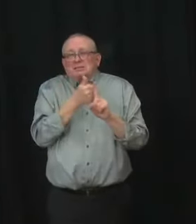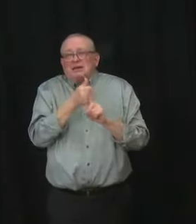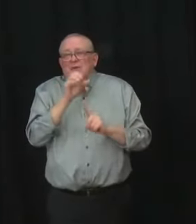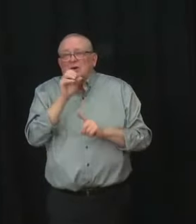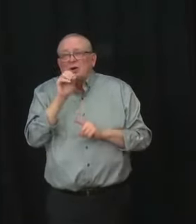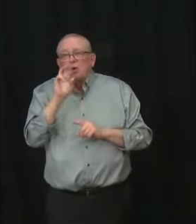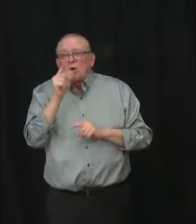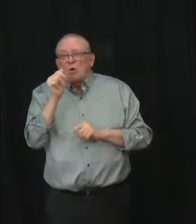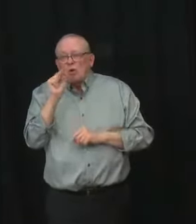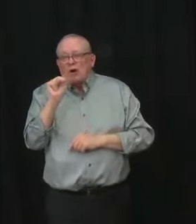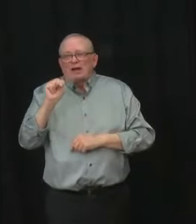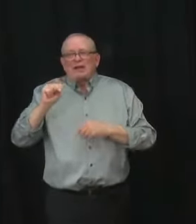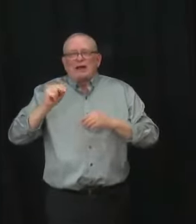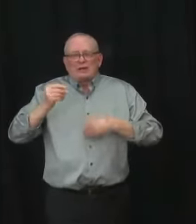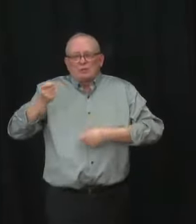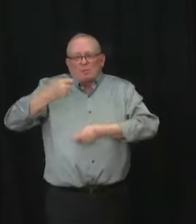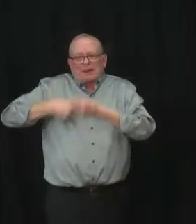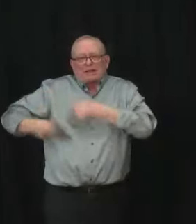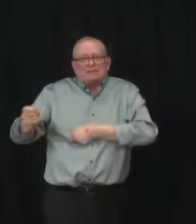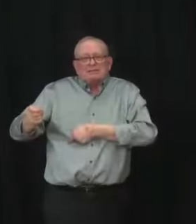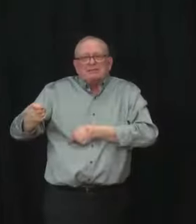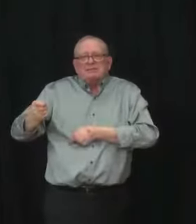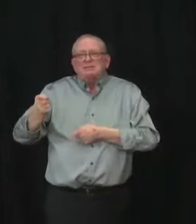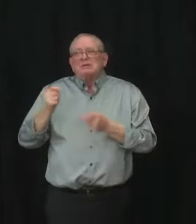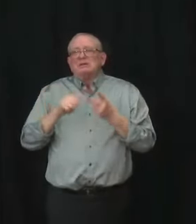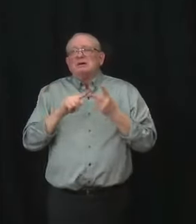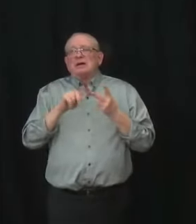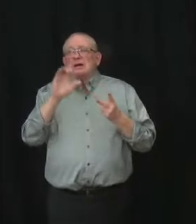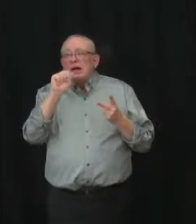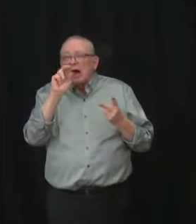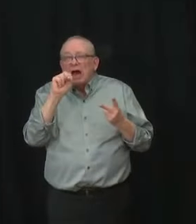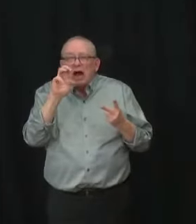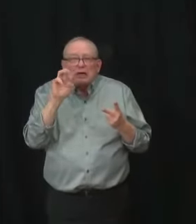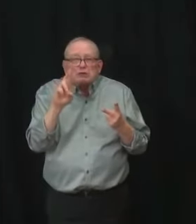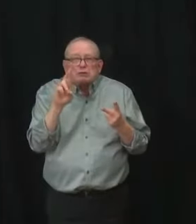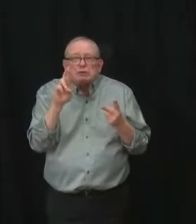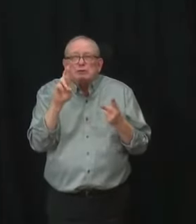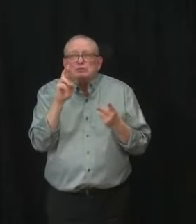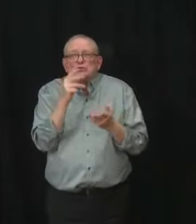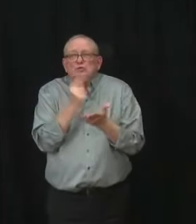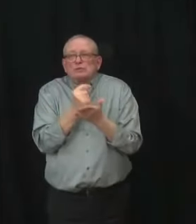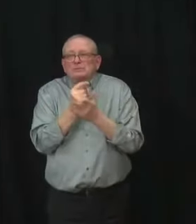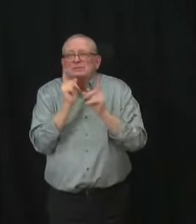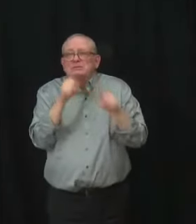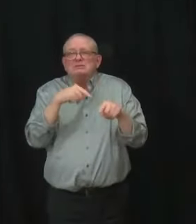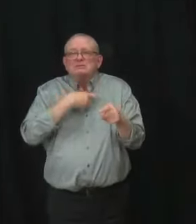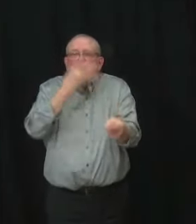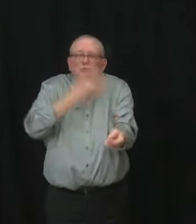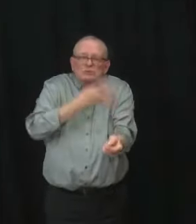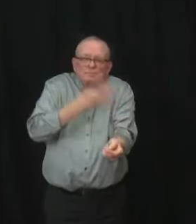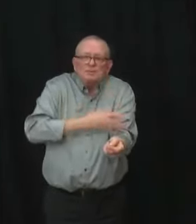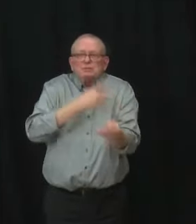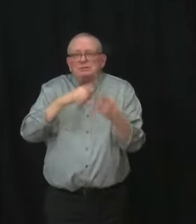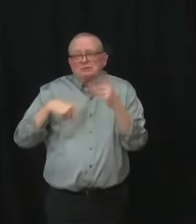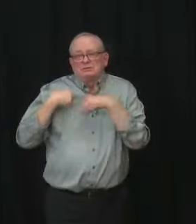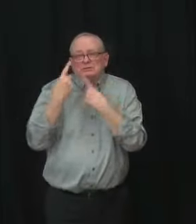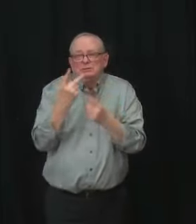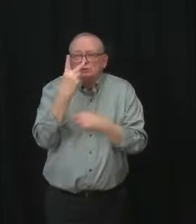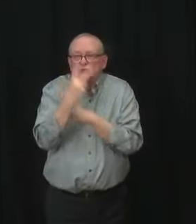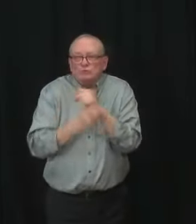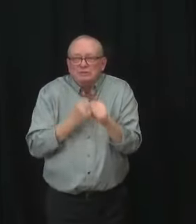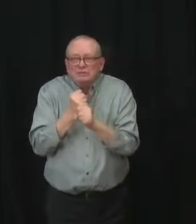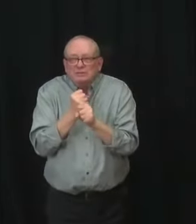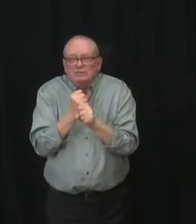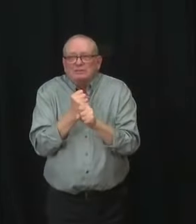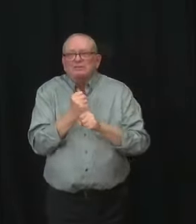or another immunosuppressive treatment in the past two years, or who have an inflammatory condition that they are being treated for, such as